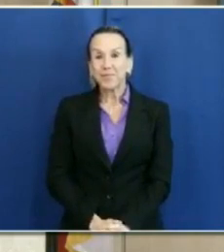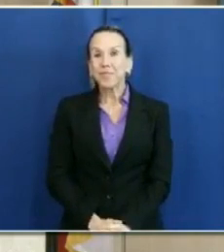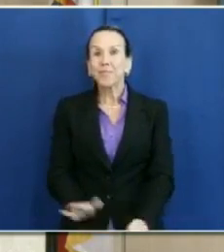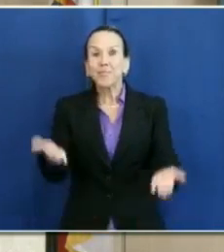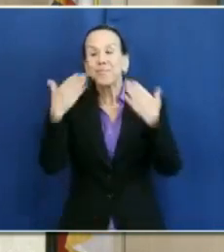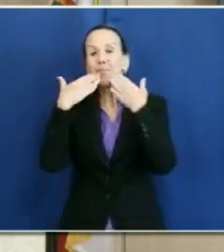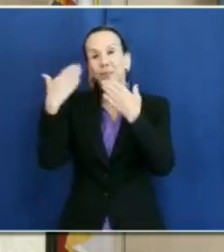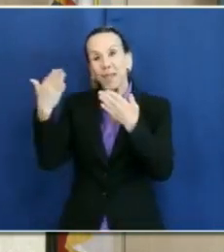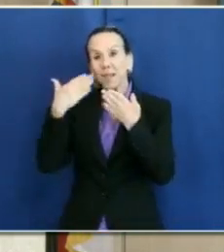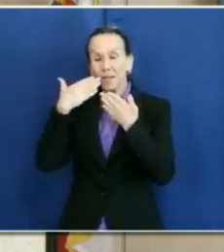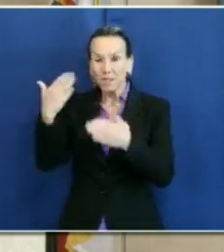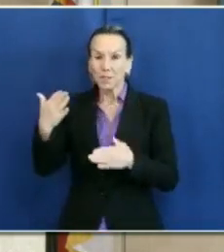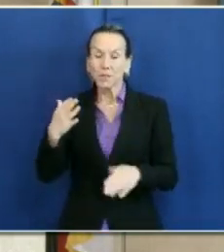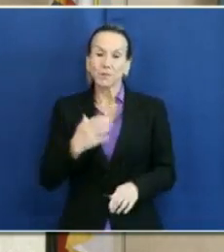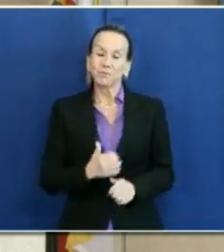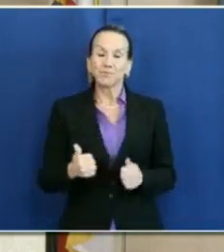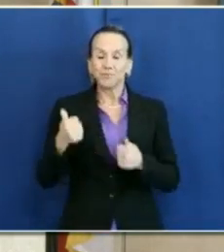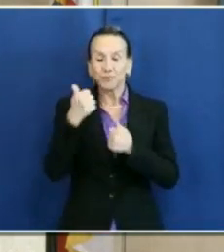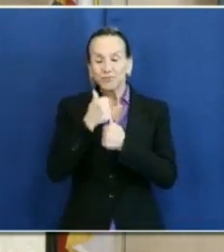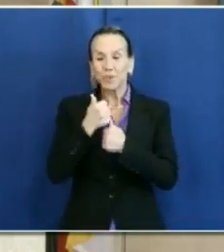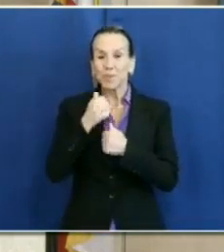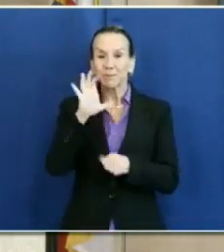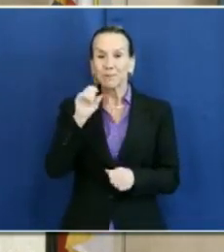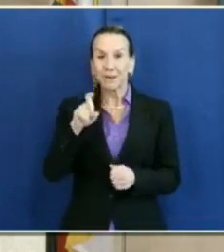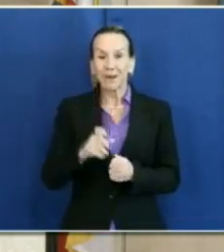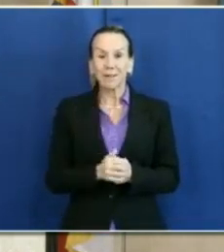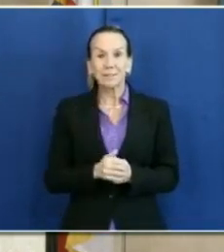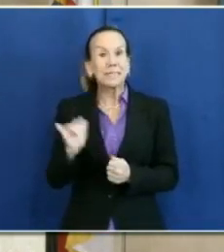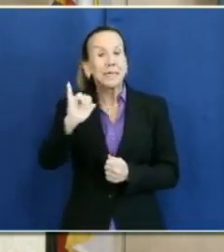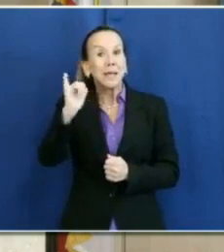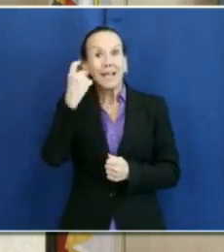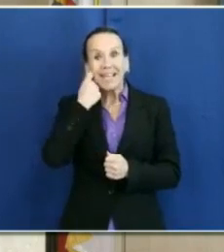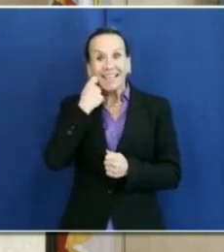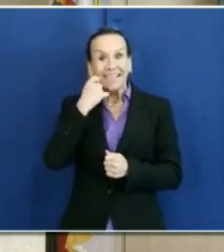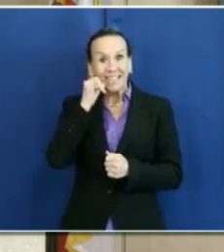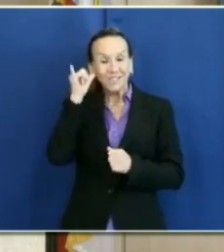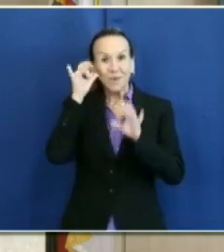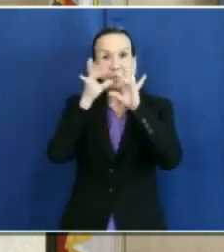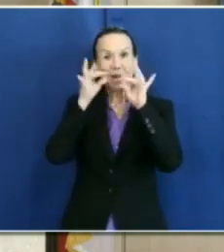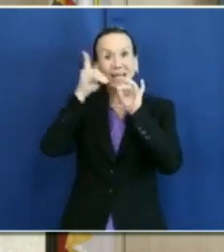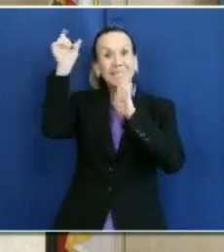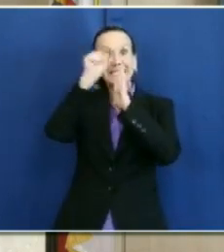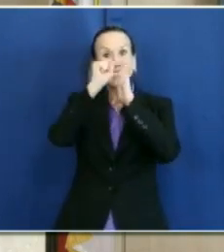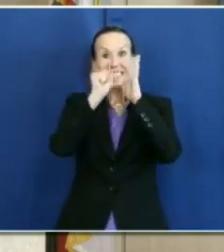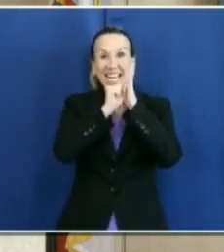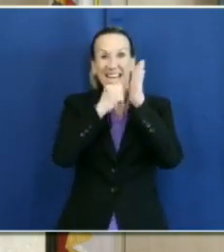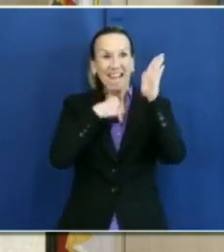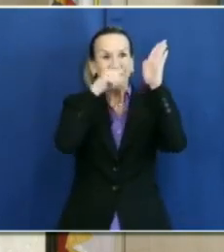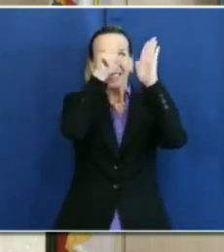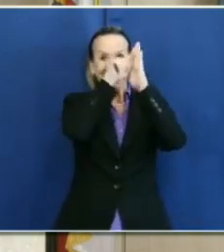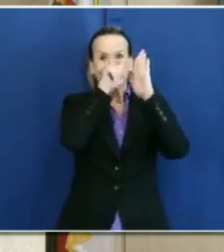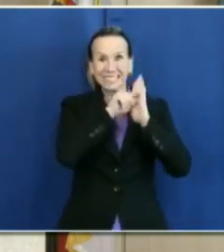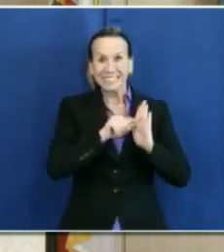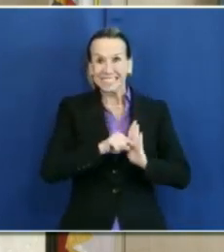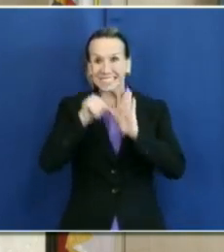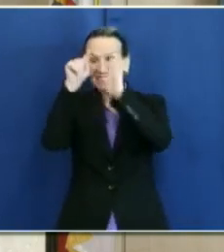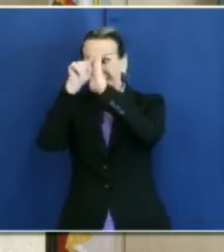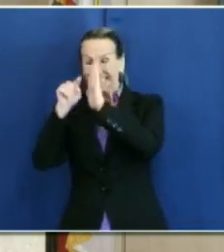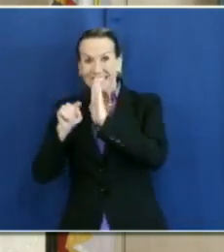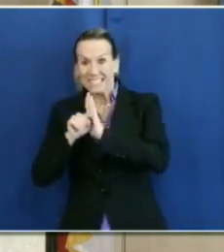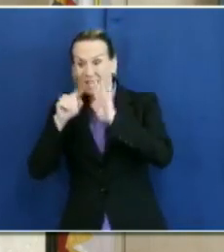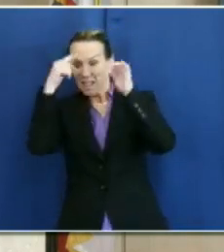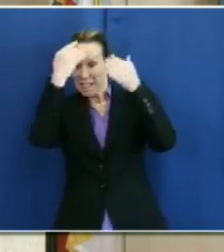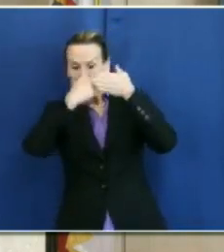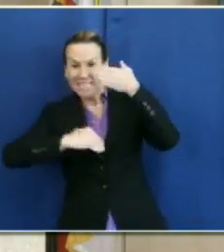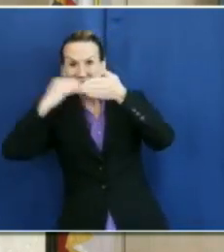Thank you. Thank you, Chairman Cox. As was just mentioned yesterday, we came off the state monitoring list, but we just want to continue to reiterate that